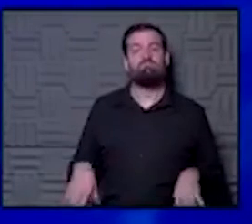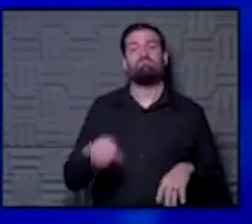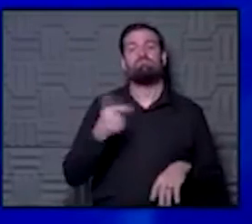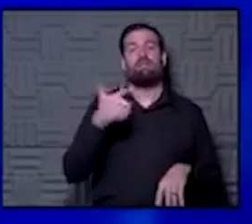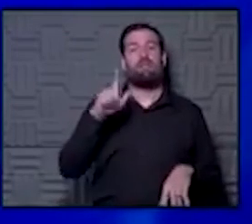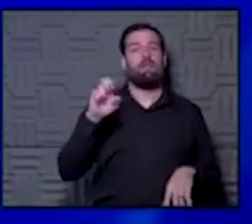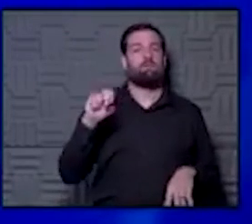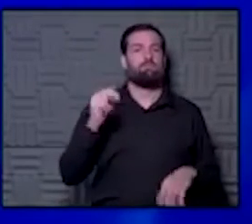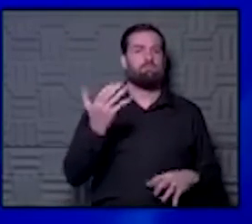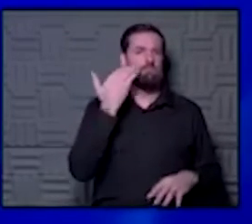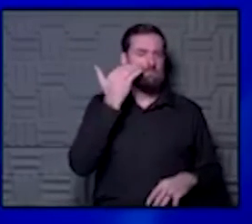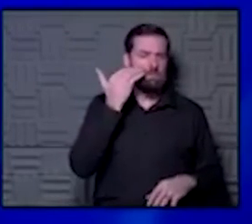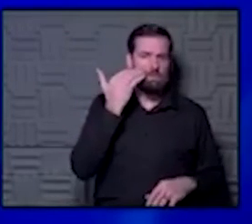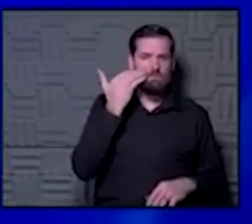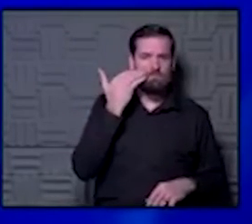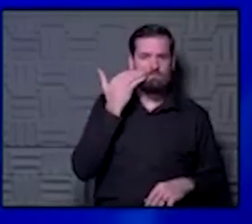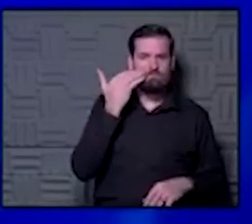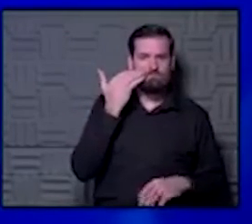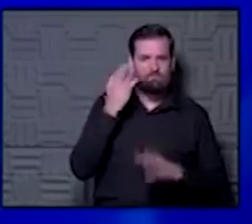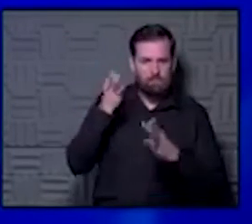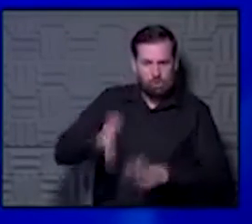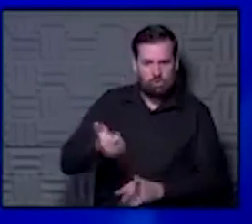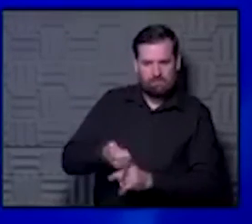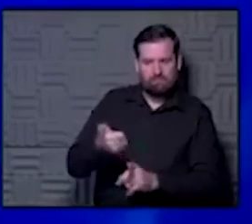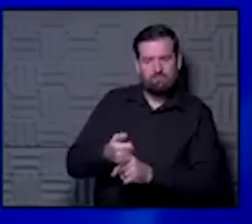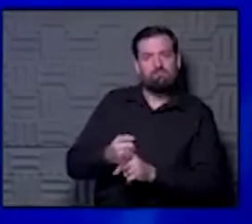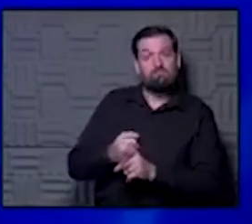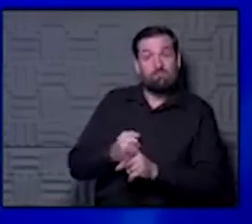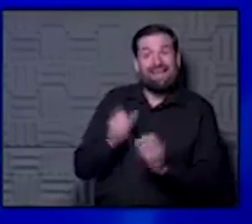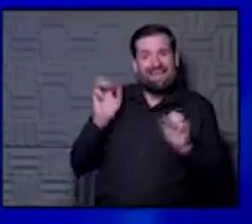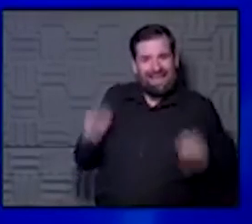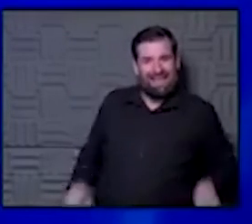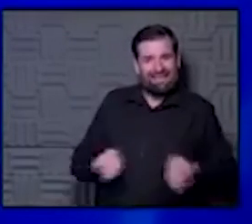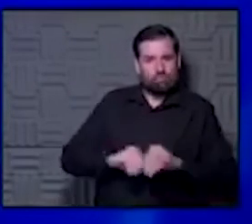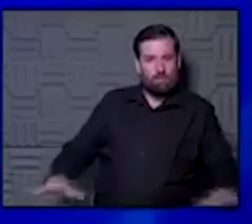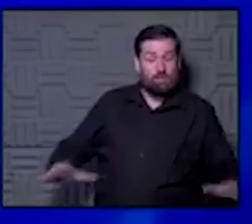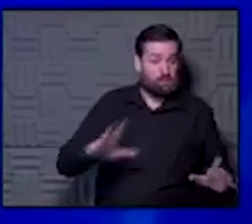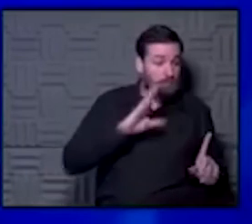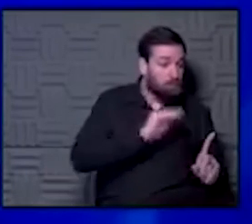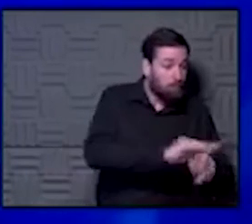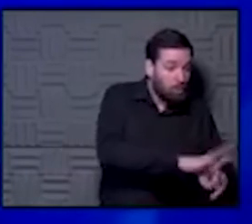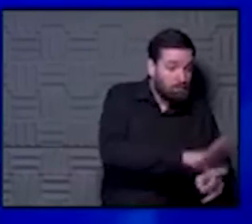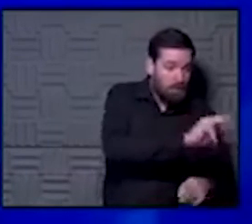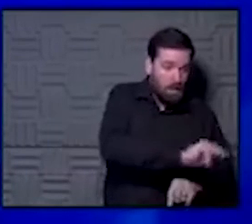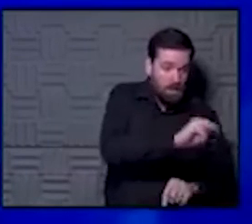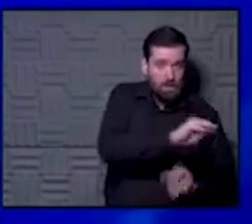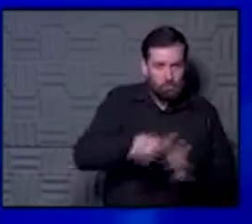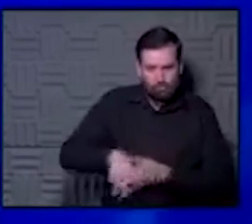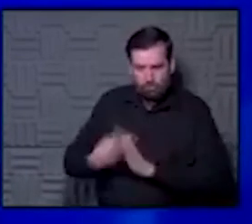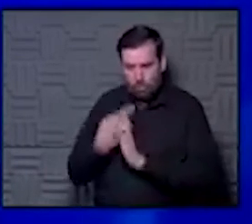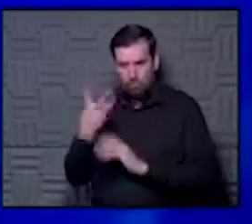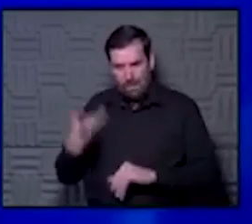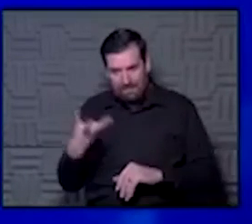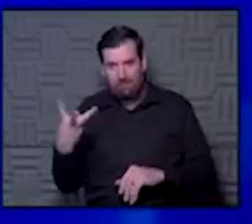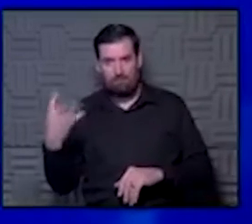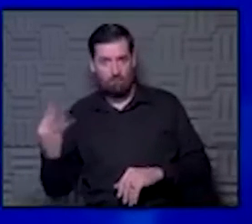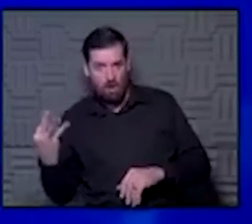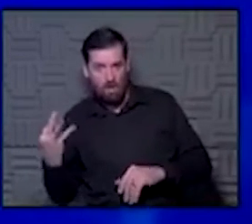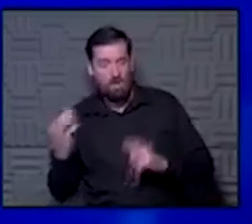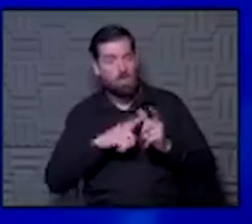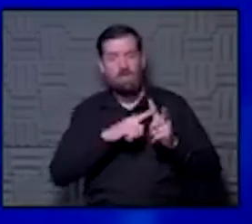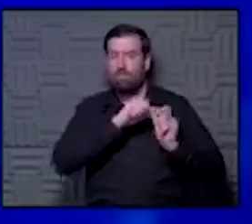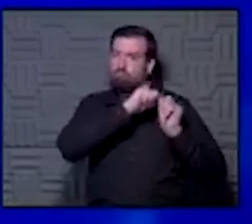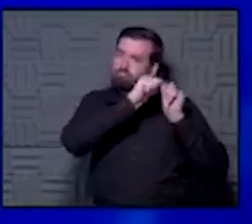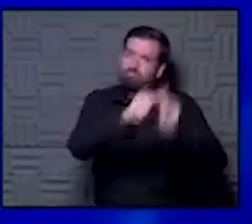Glenn wants to know, how long is an individual contagious? If you get exposed on Monday, do you start being contagious Wednesday and Friday and then remain